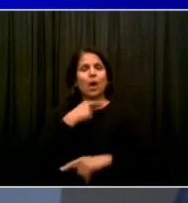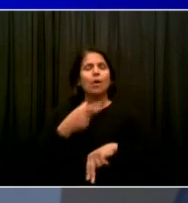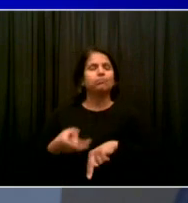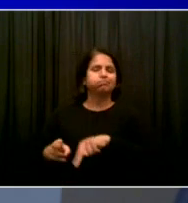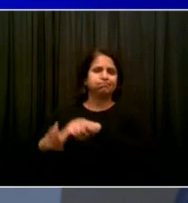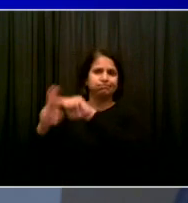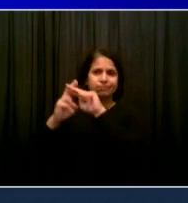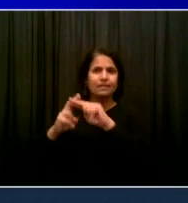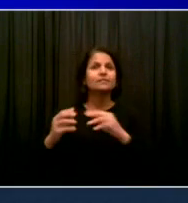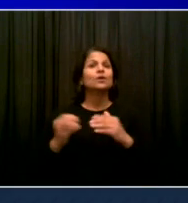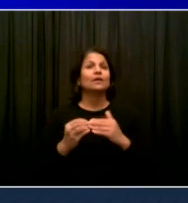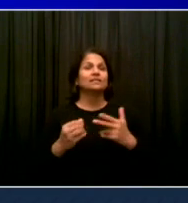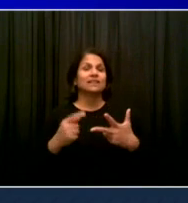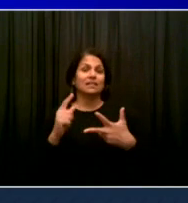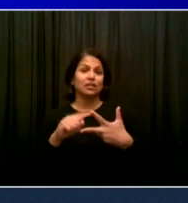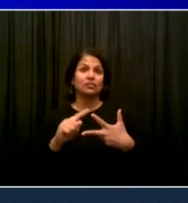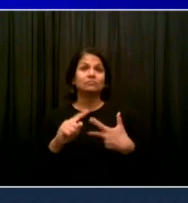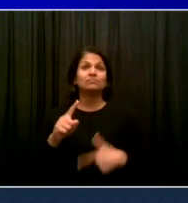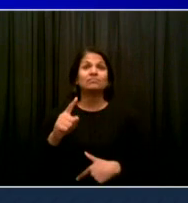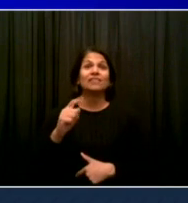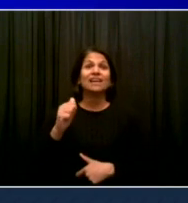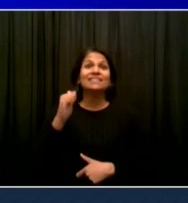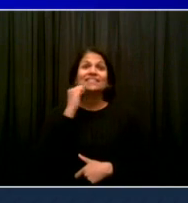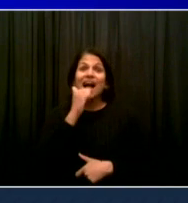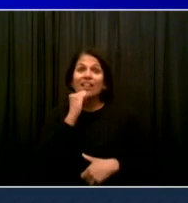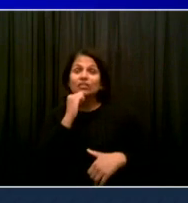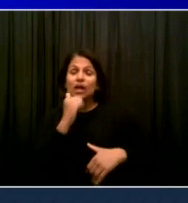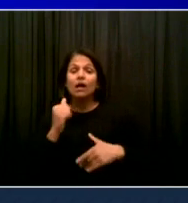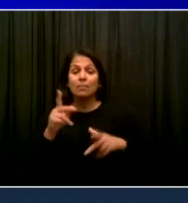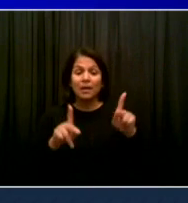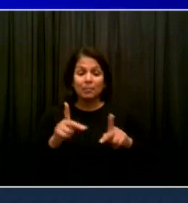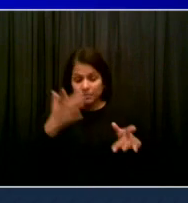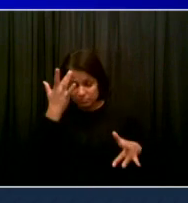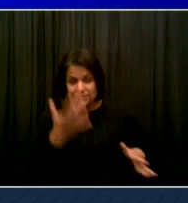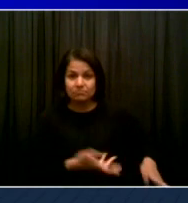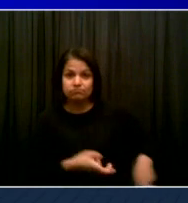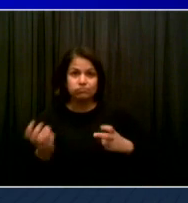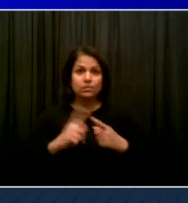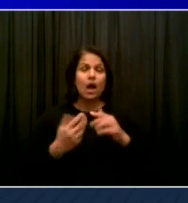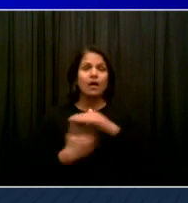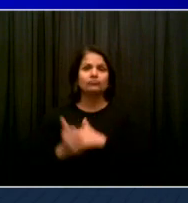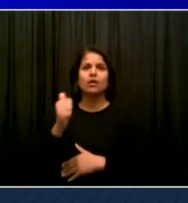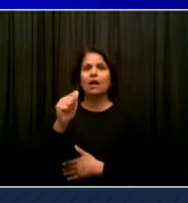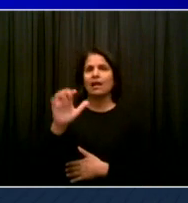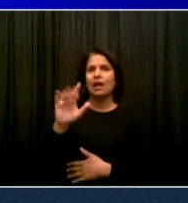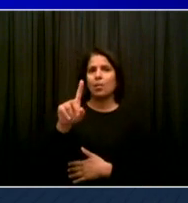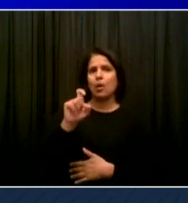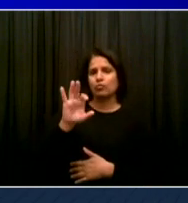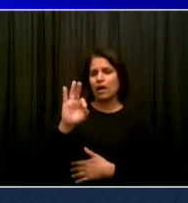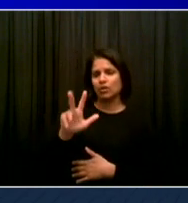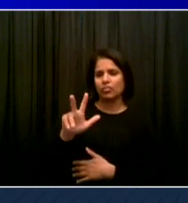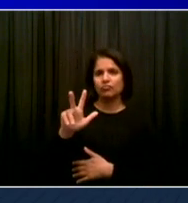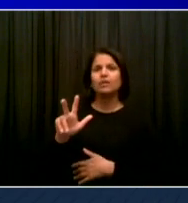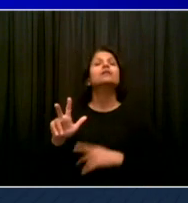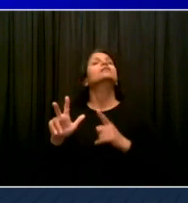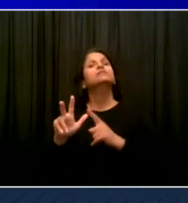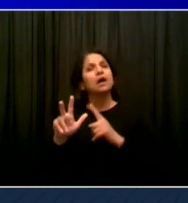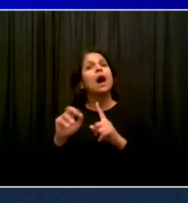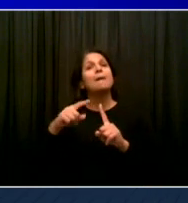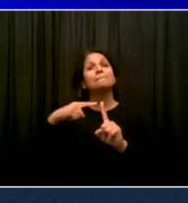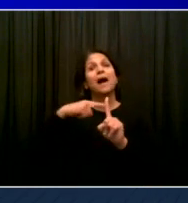number of people admitted to New York City hospitals for suspected COVID-19. Today's report, 193 patients confirmed positivity, 35